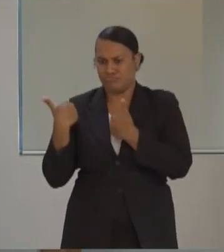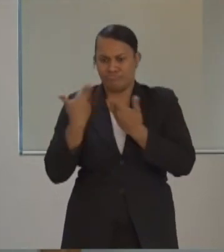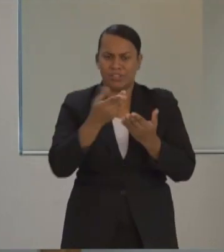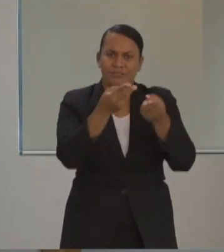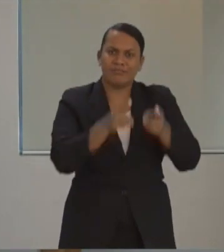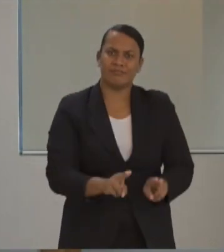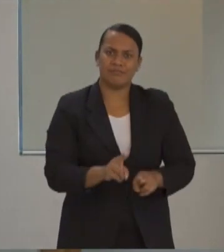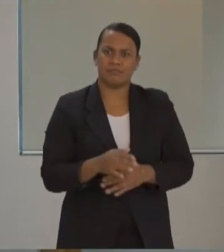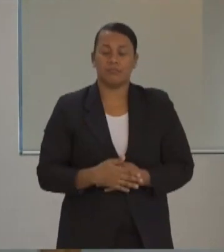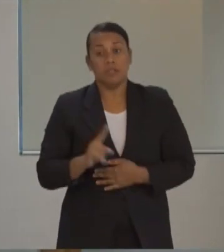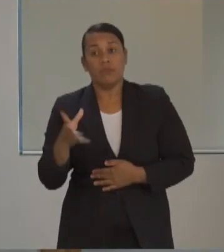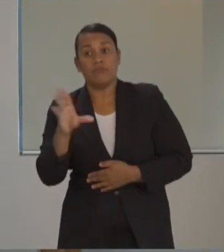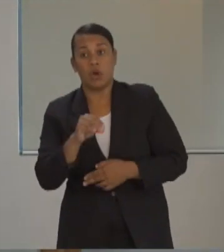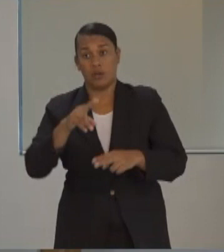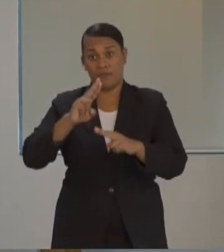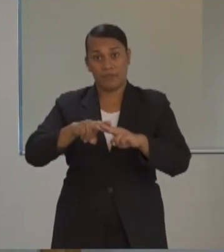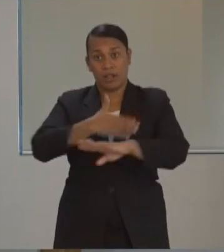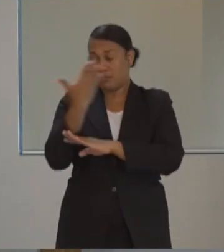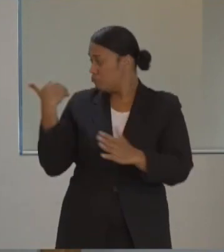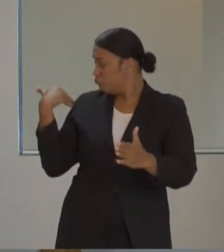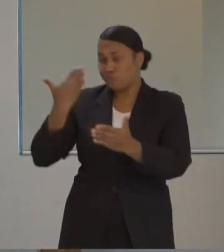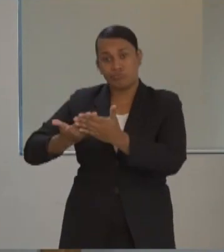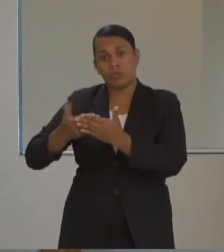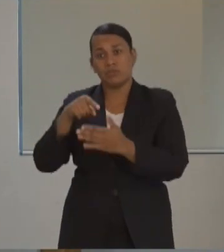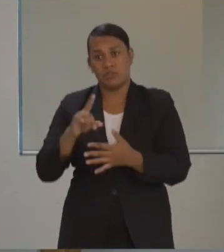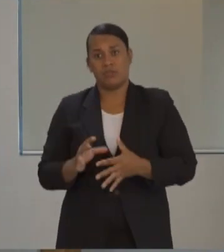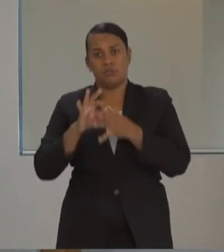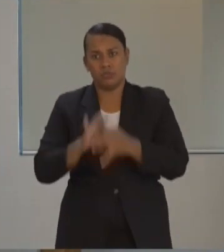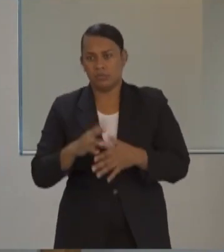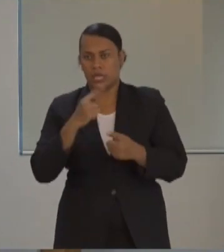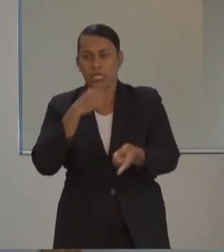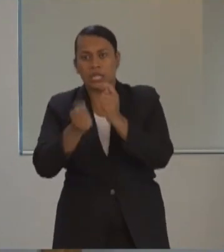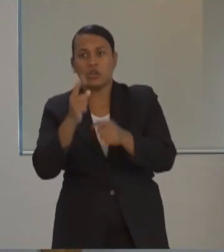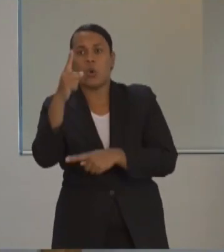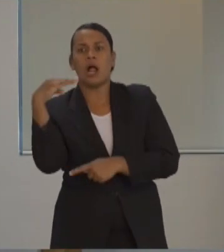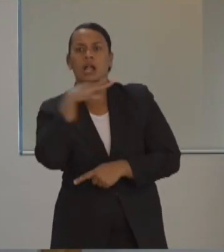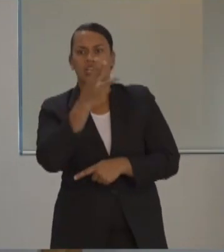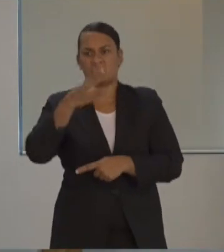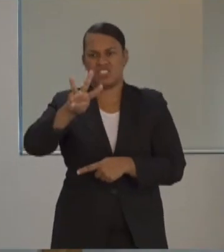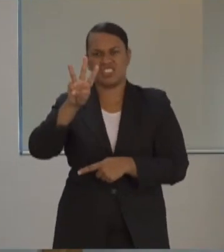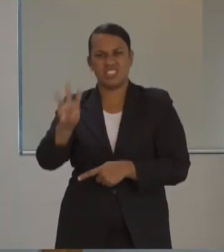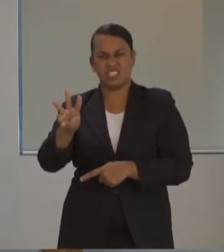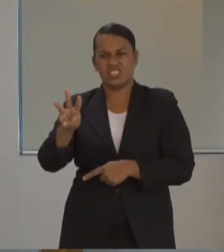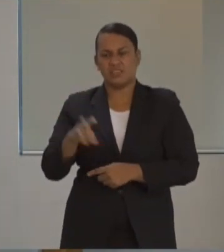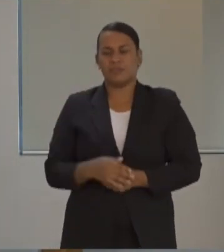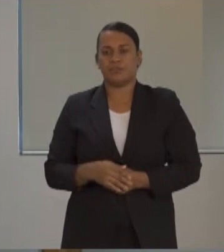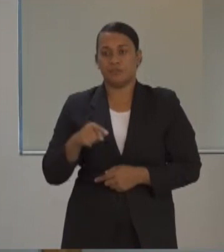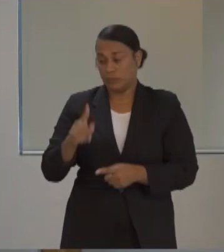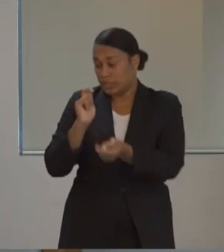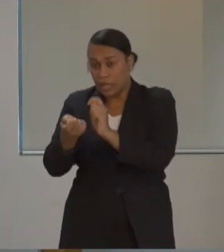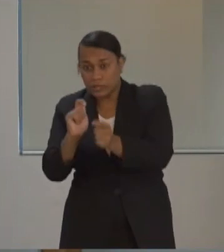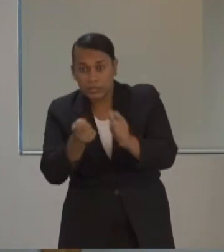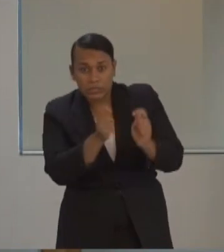From Friday through today, we have tested 123 samples for the coronavirus. One